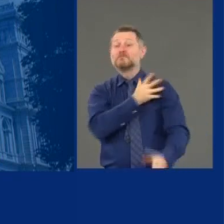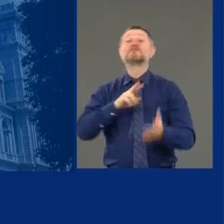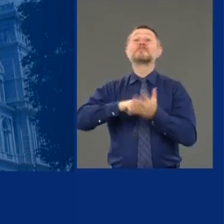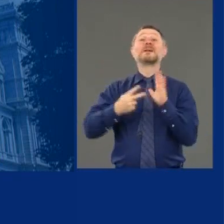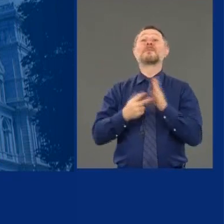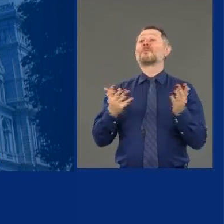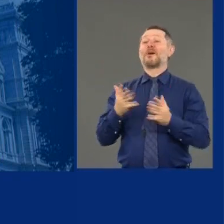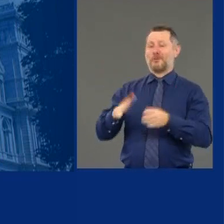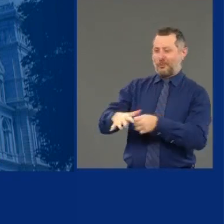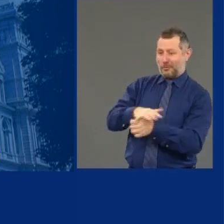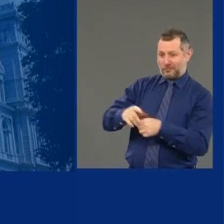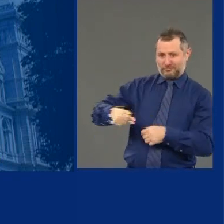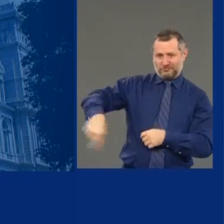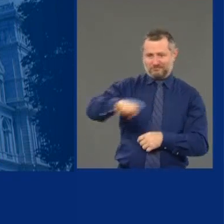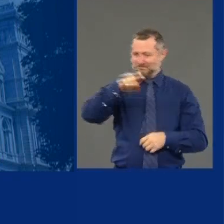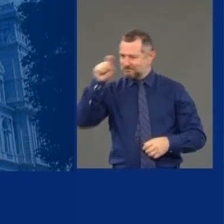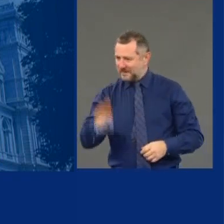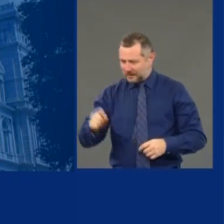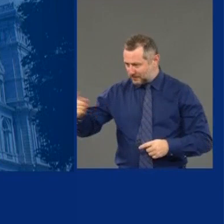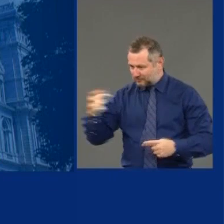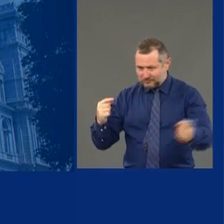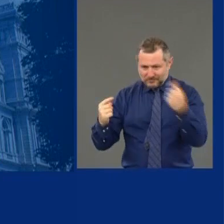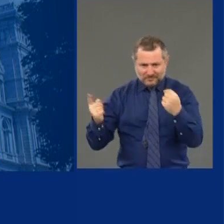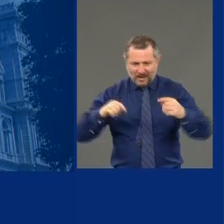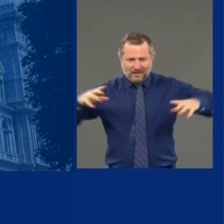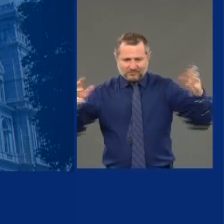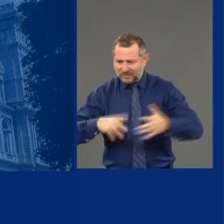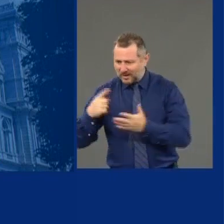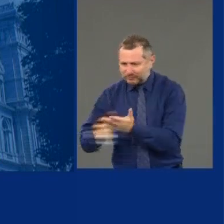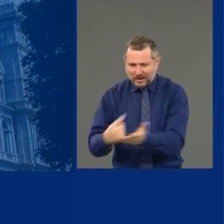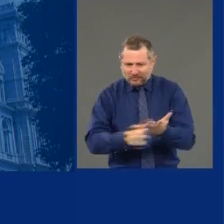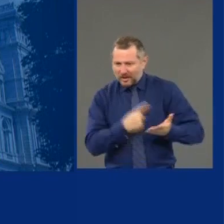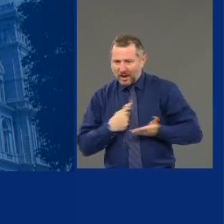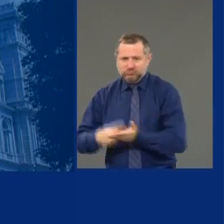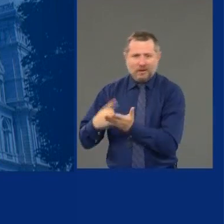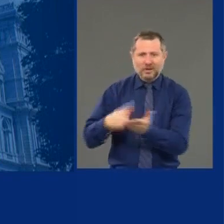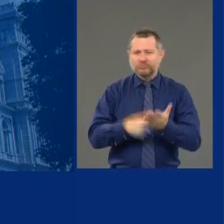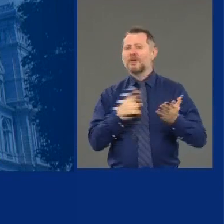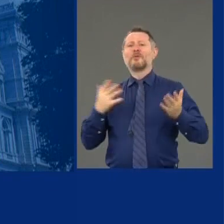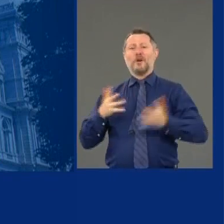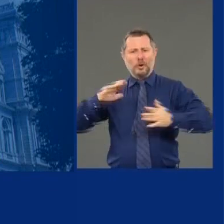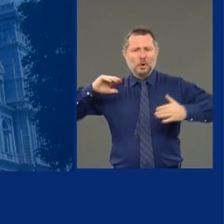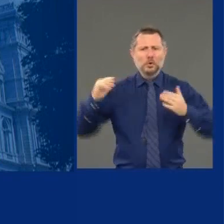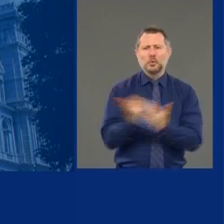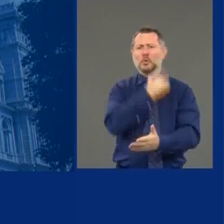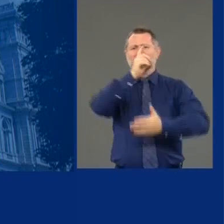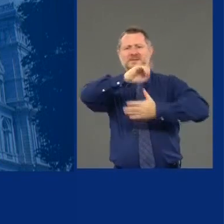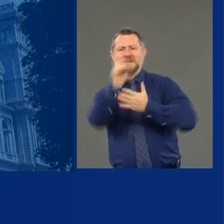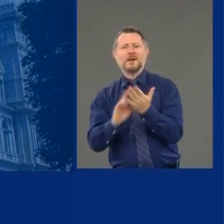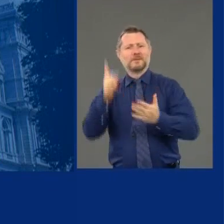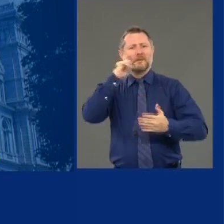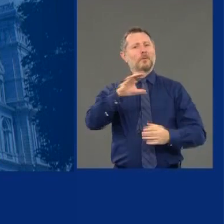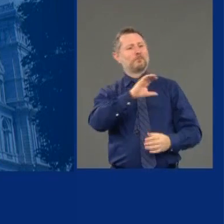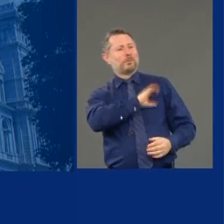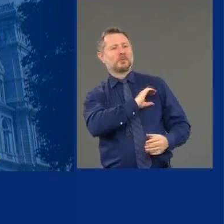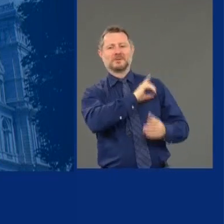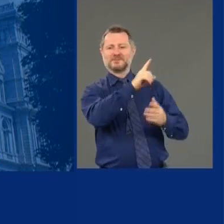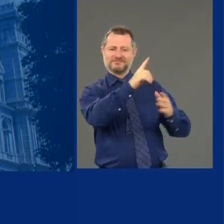to come to the table. We want a new design for public safety in their community.